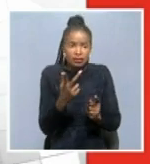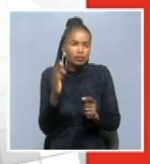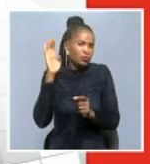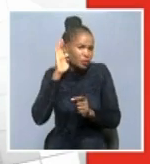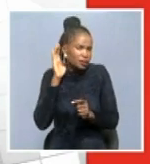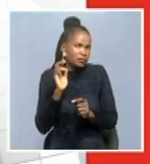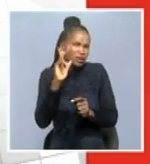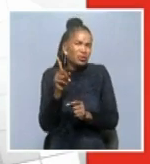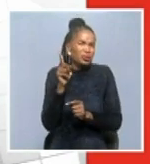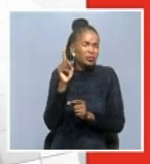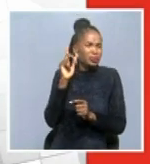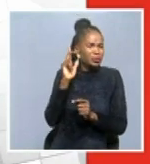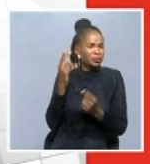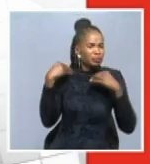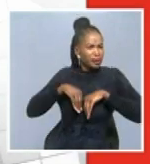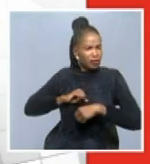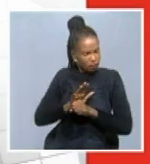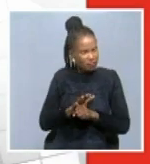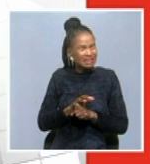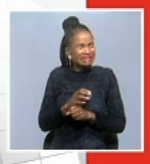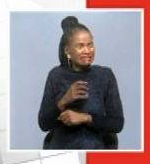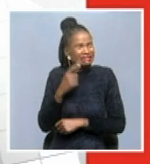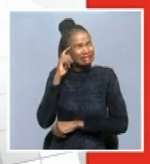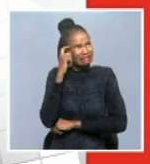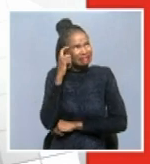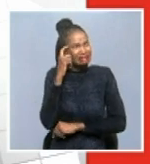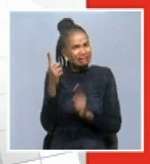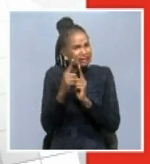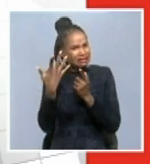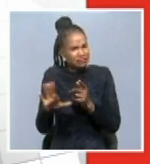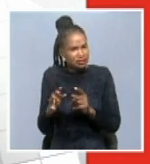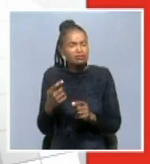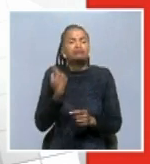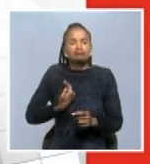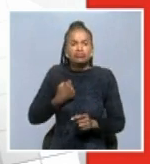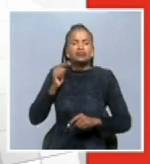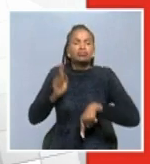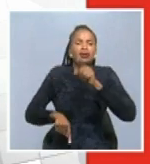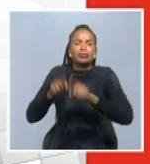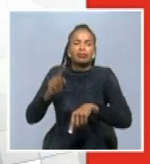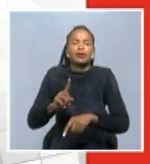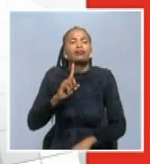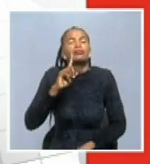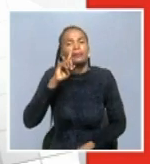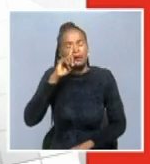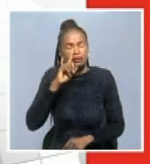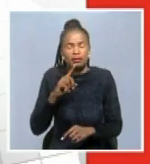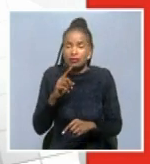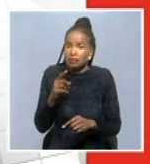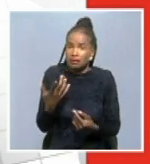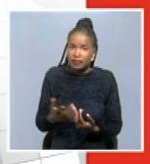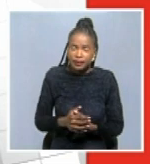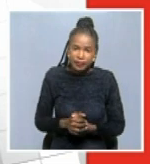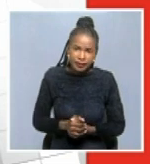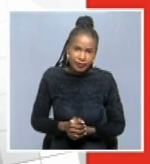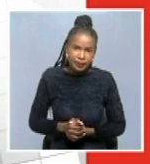that can risk to themselves or expose themselves to the risk of COVID-19. And these are now, for example, people